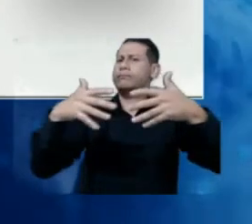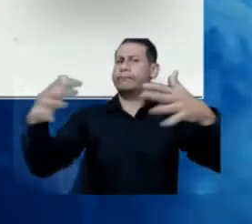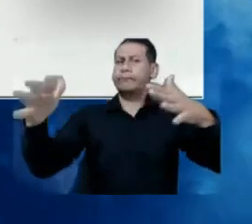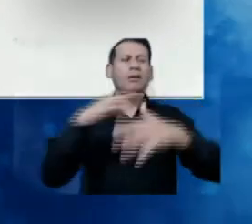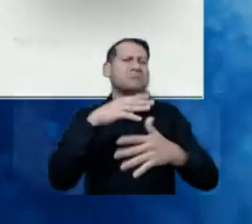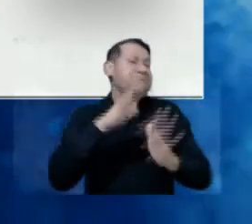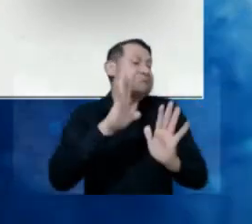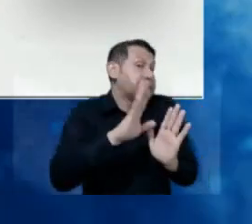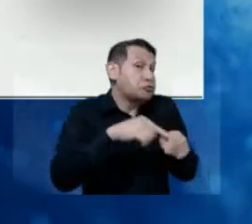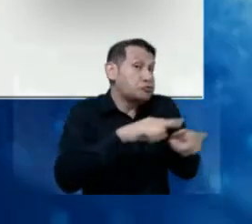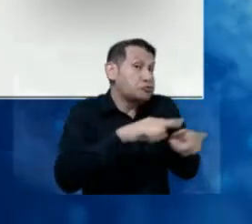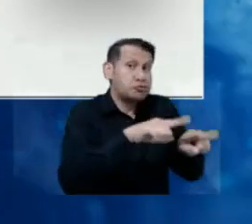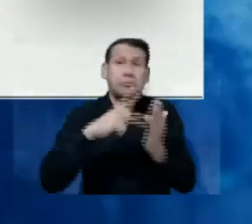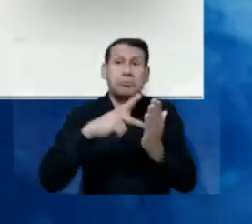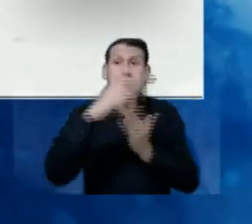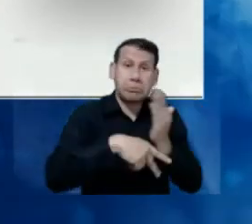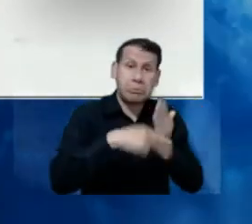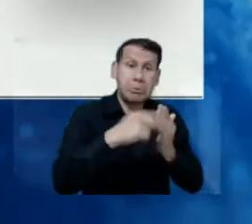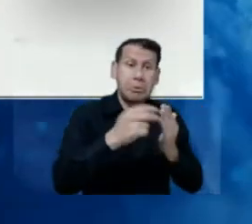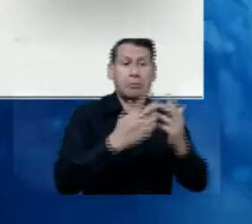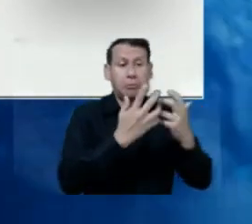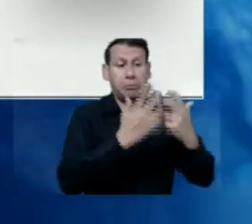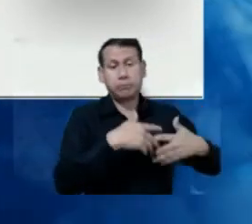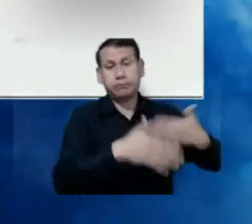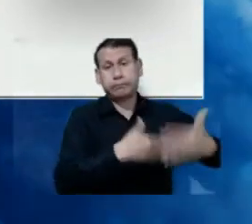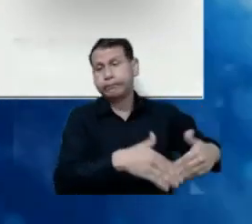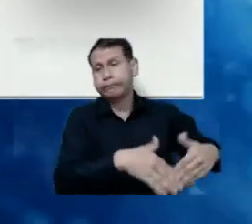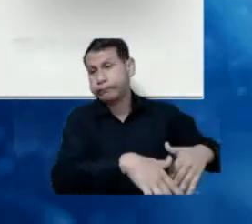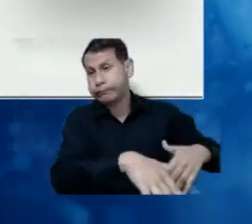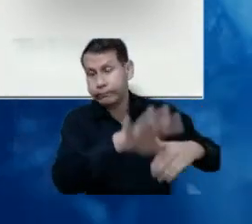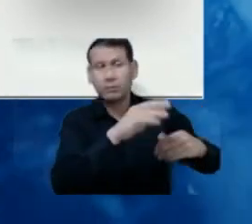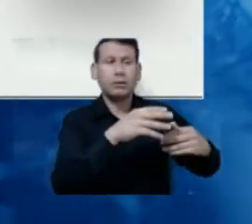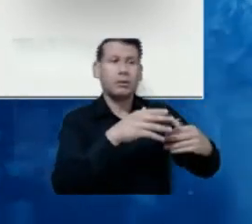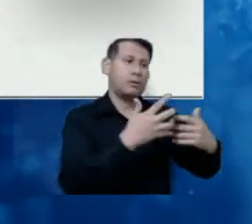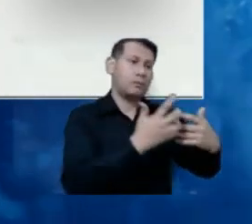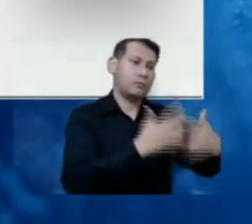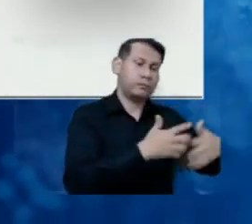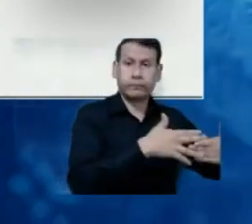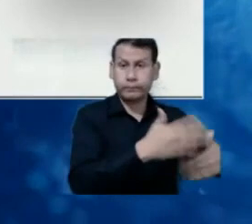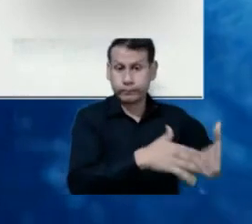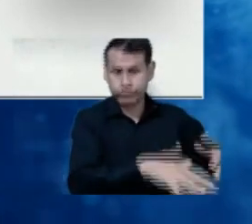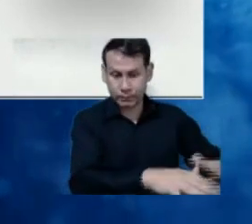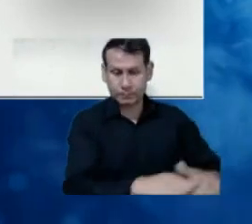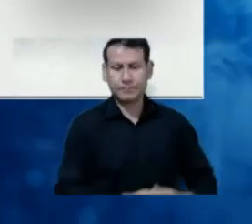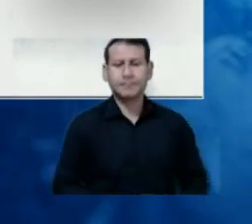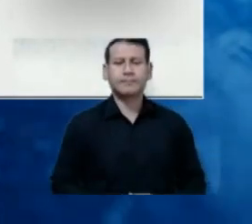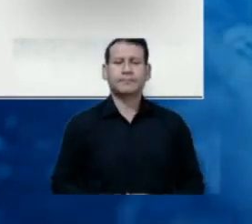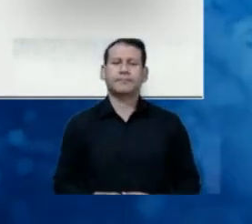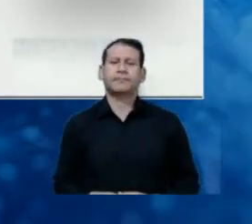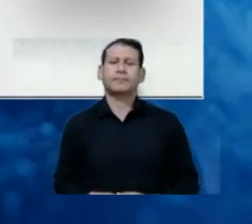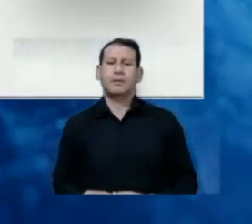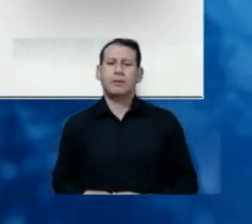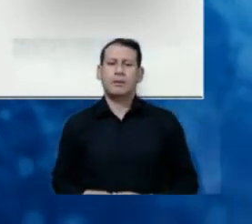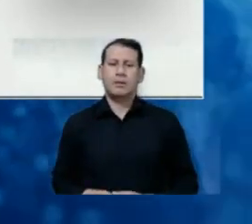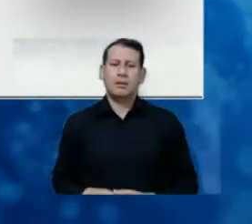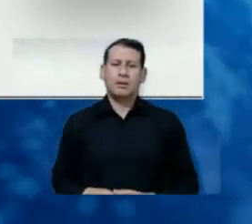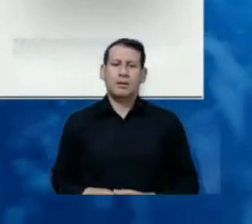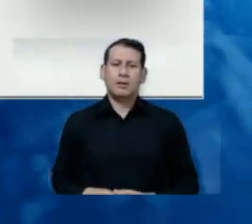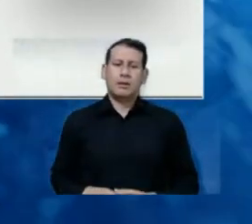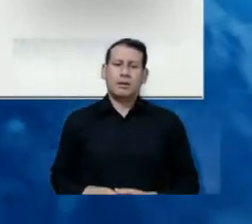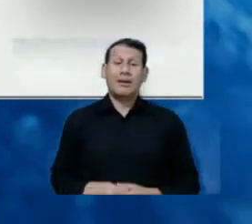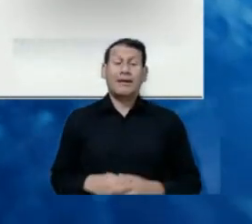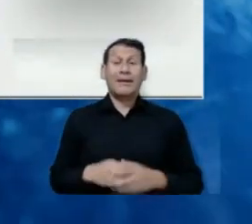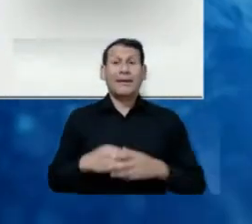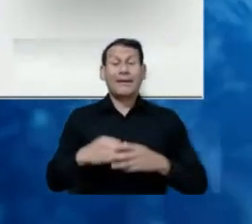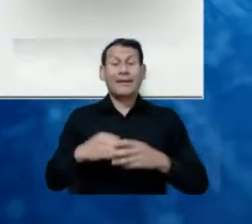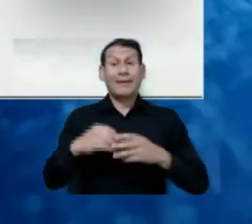specific uses, like infrastructure. In the perspective of this digital one, we analyzed each one of these